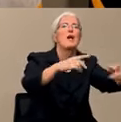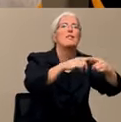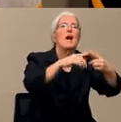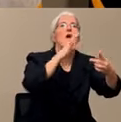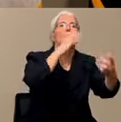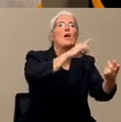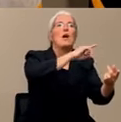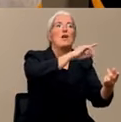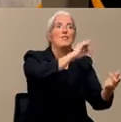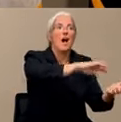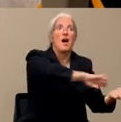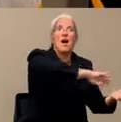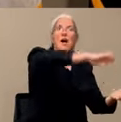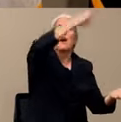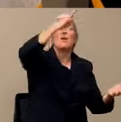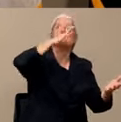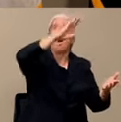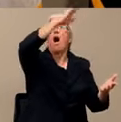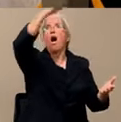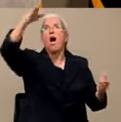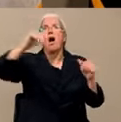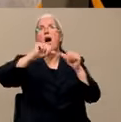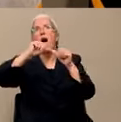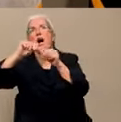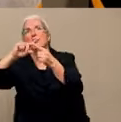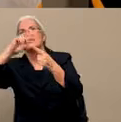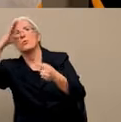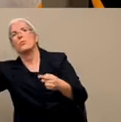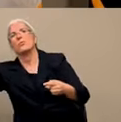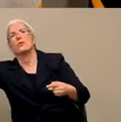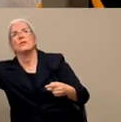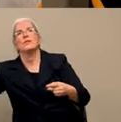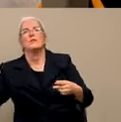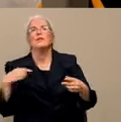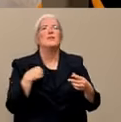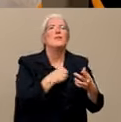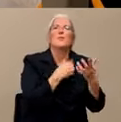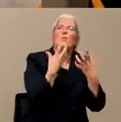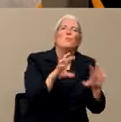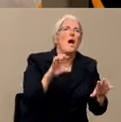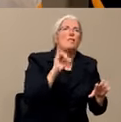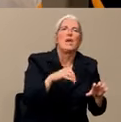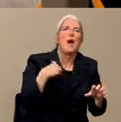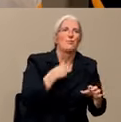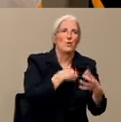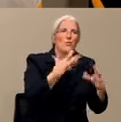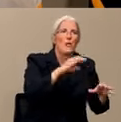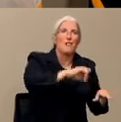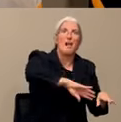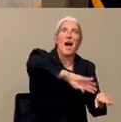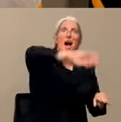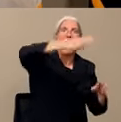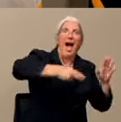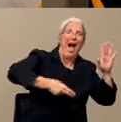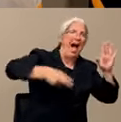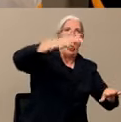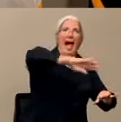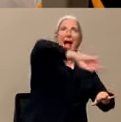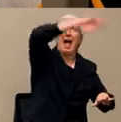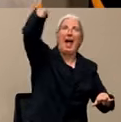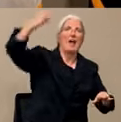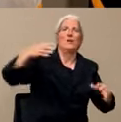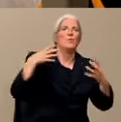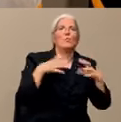many people it infects. We want it not to go real high, overwhelm all our systems with people being